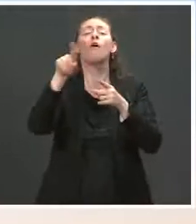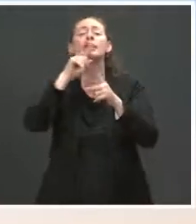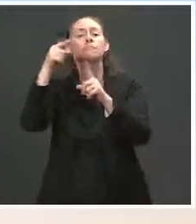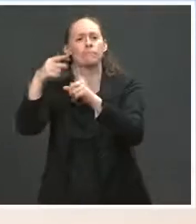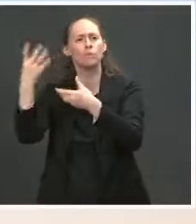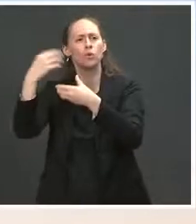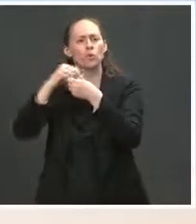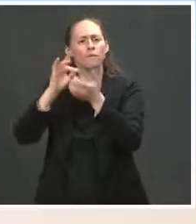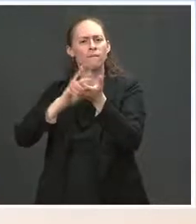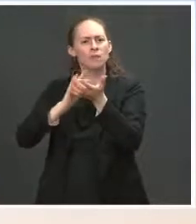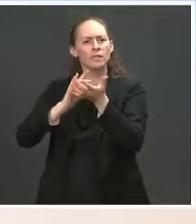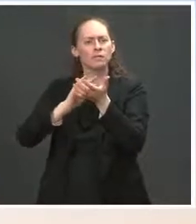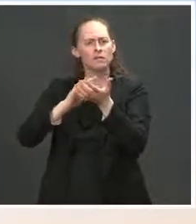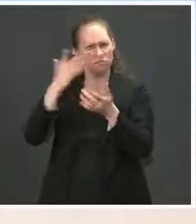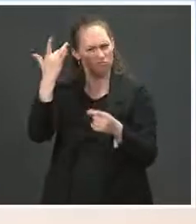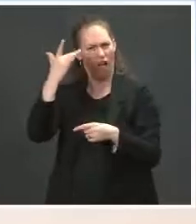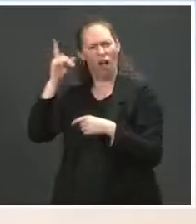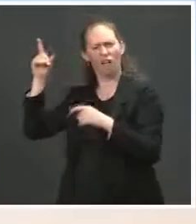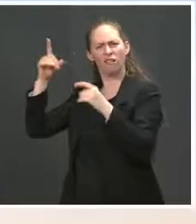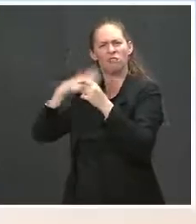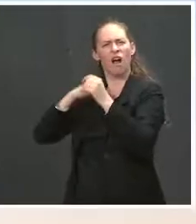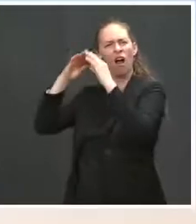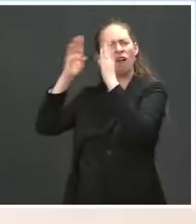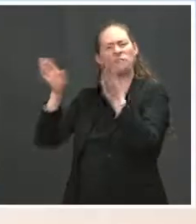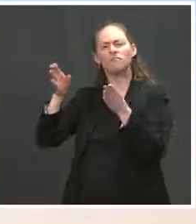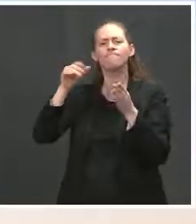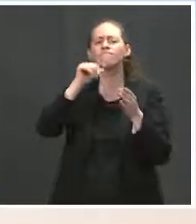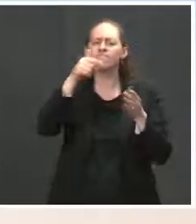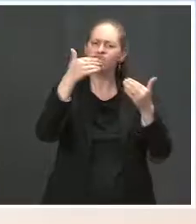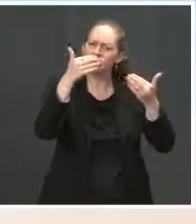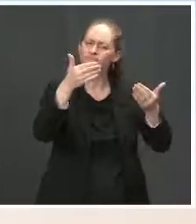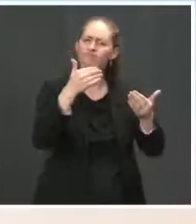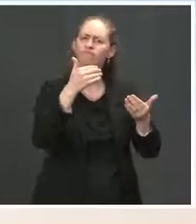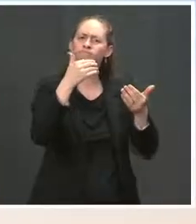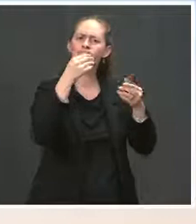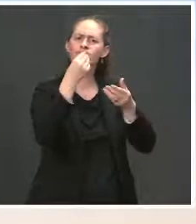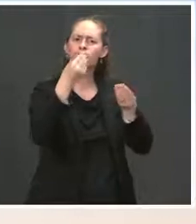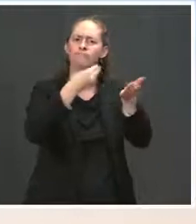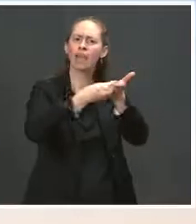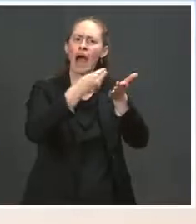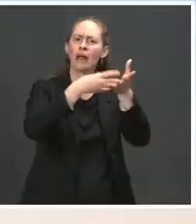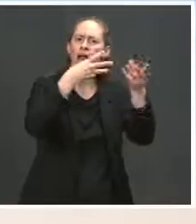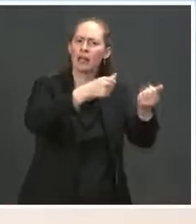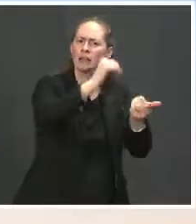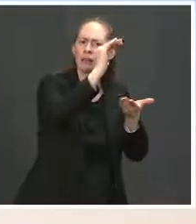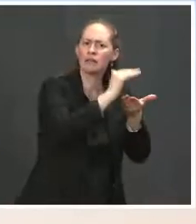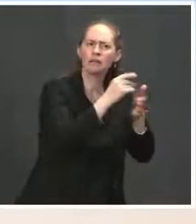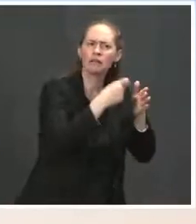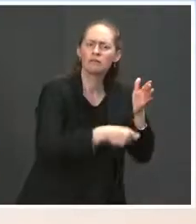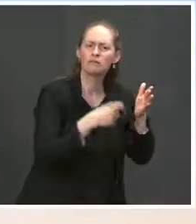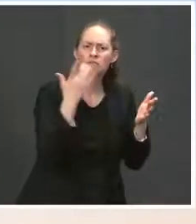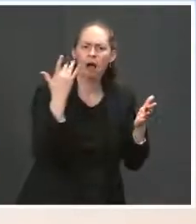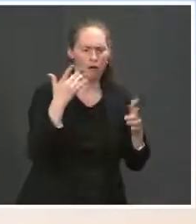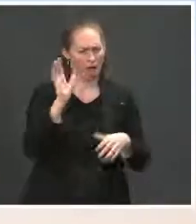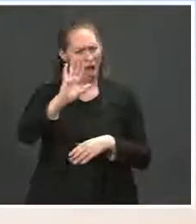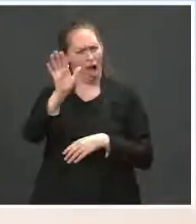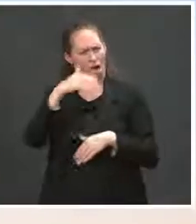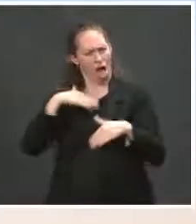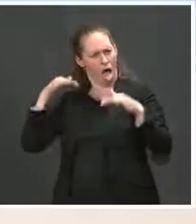decide not to include that in this plan? Ms. Well, I will say that the President is still making final decisions, as is his prerogative, over the